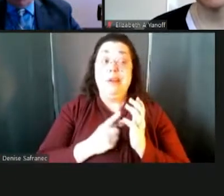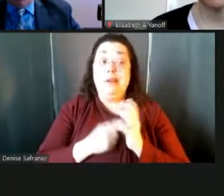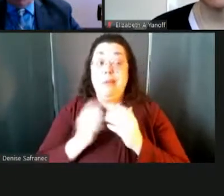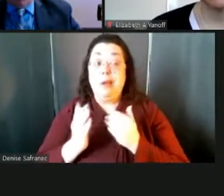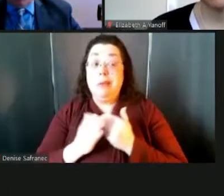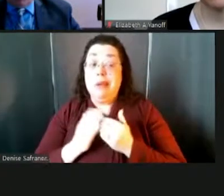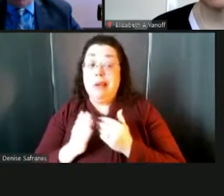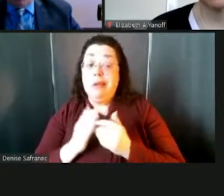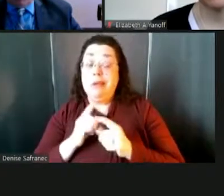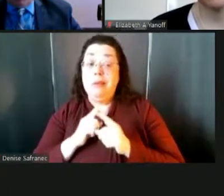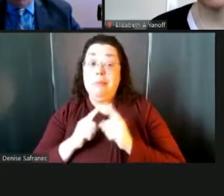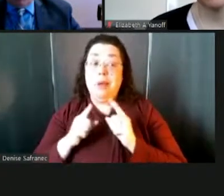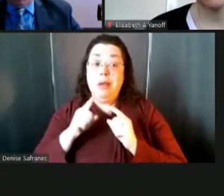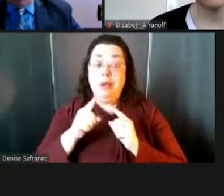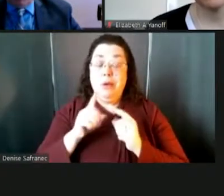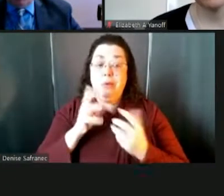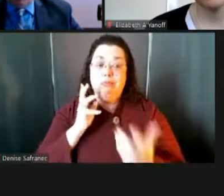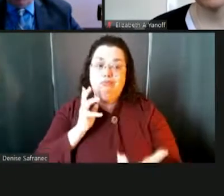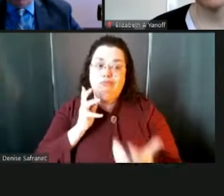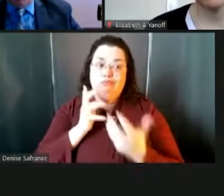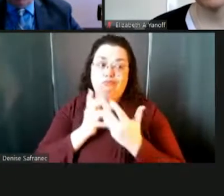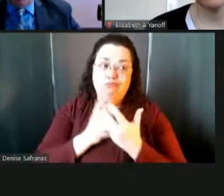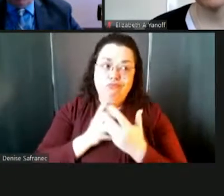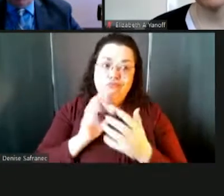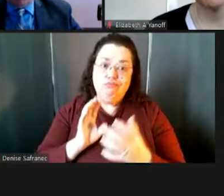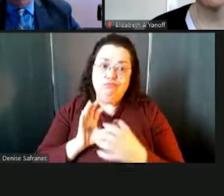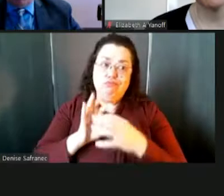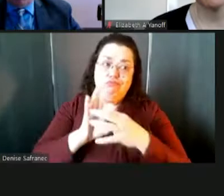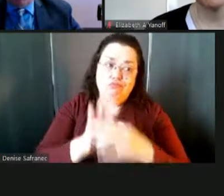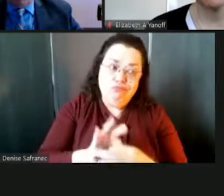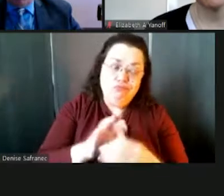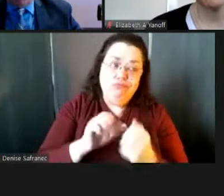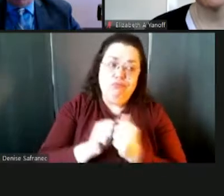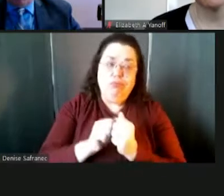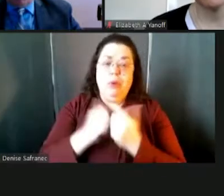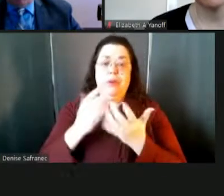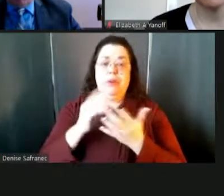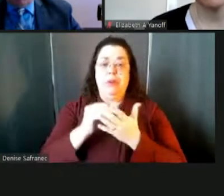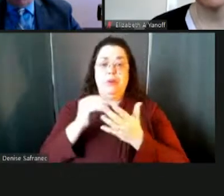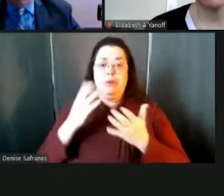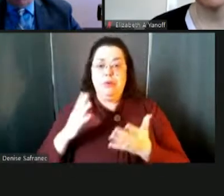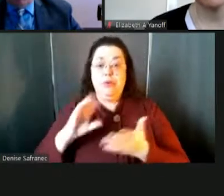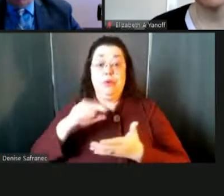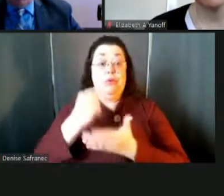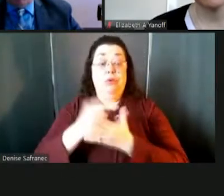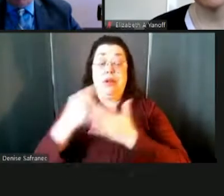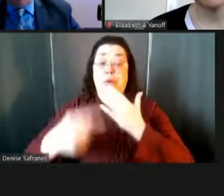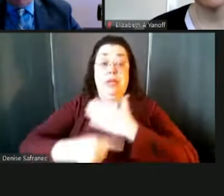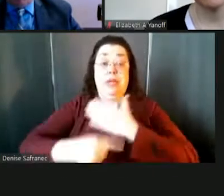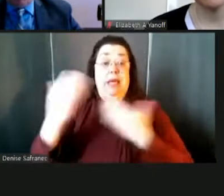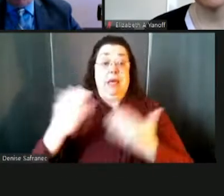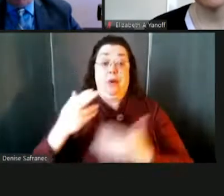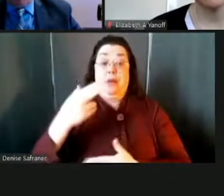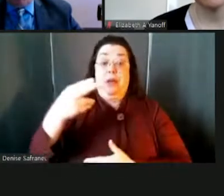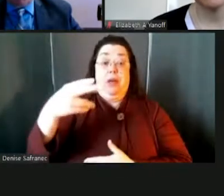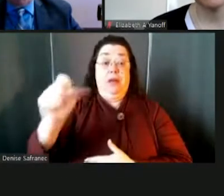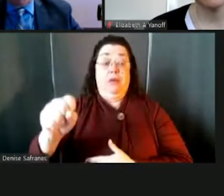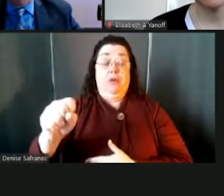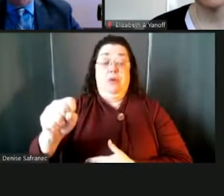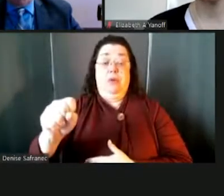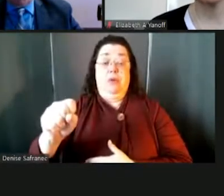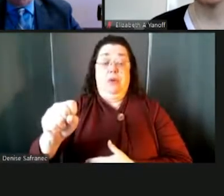connection with a student, uh, graduation day here at Troy high school is, is just such a great day.